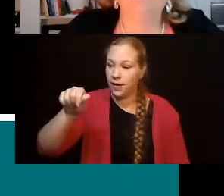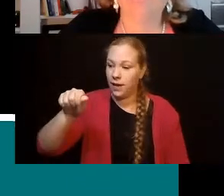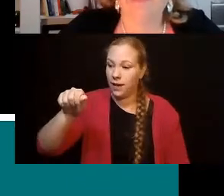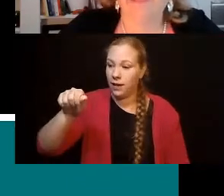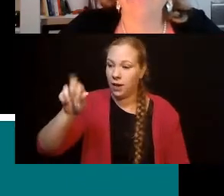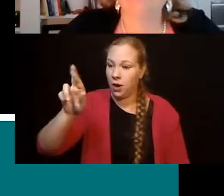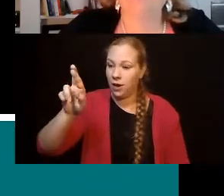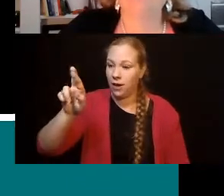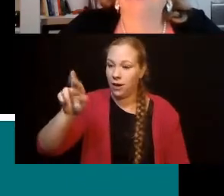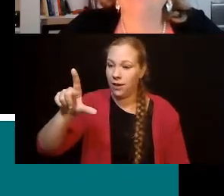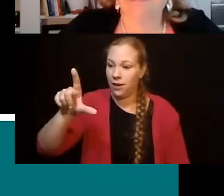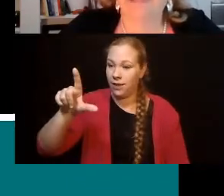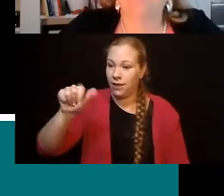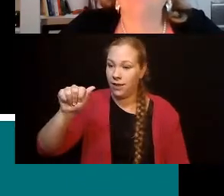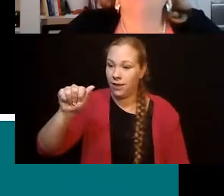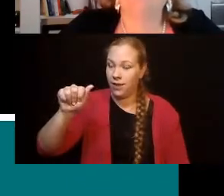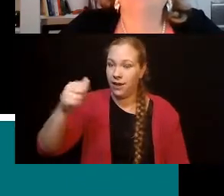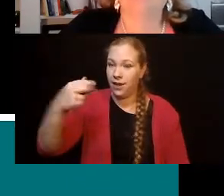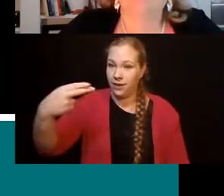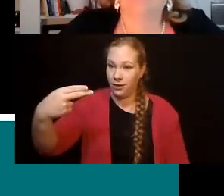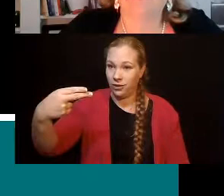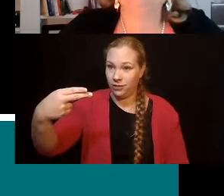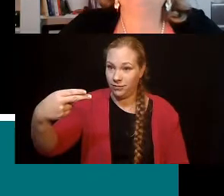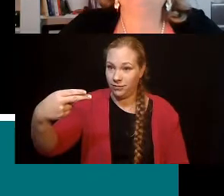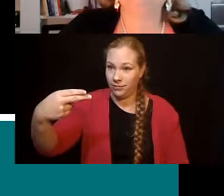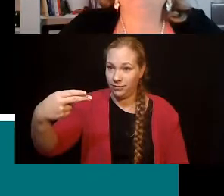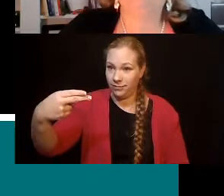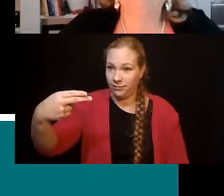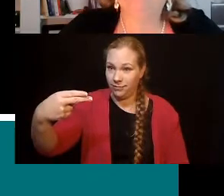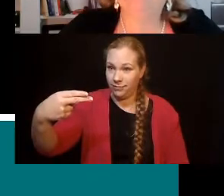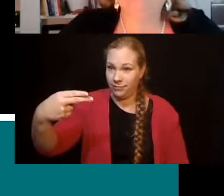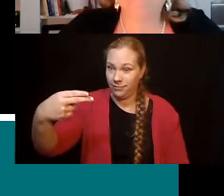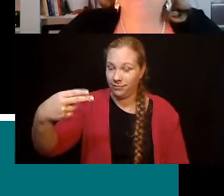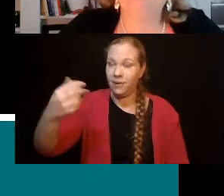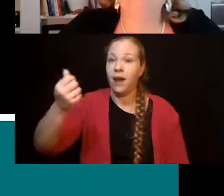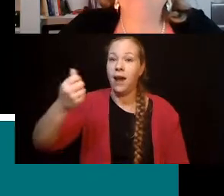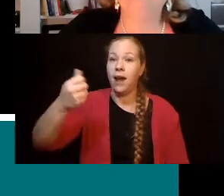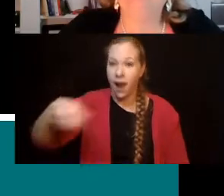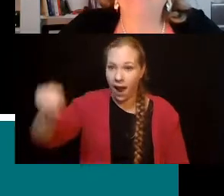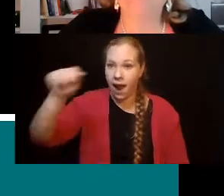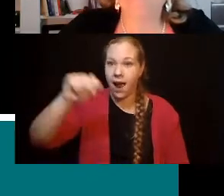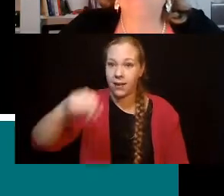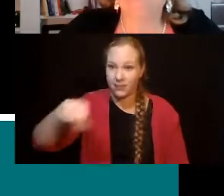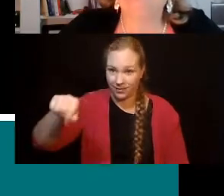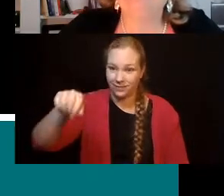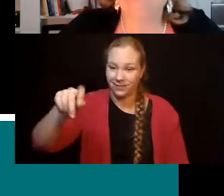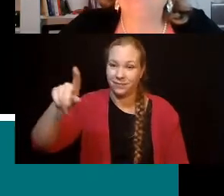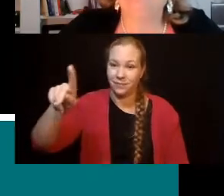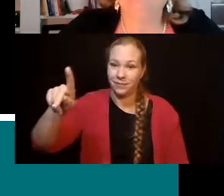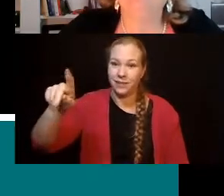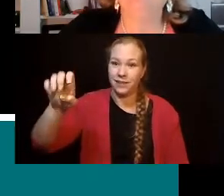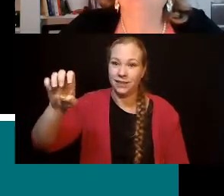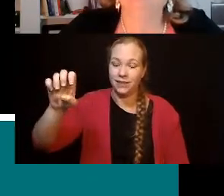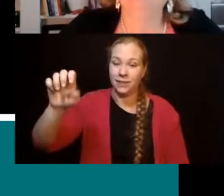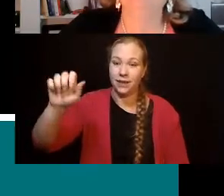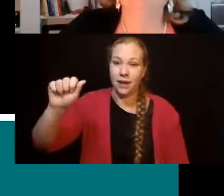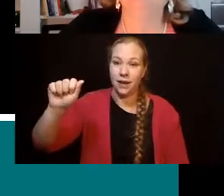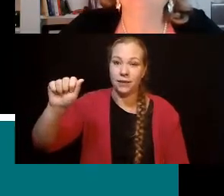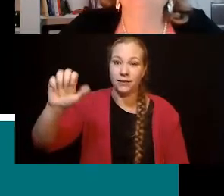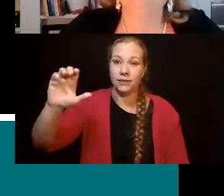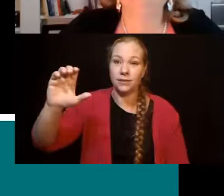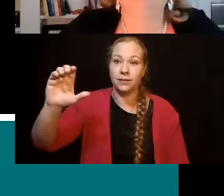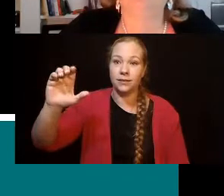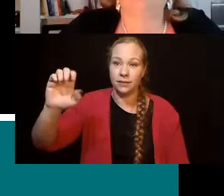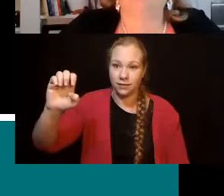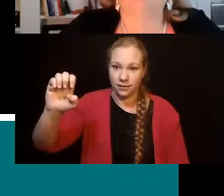-H, as in house, at peace, P-E-A-C-E-N